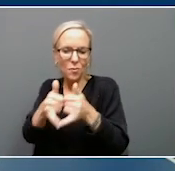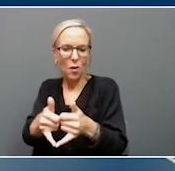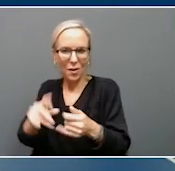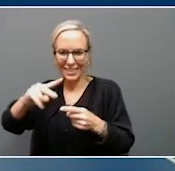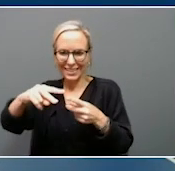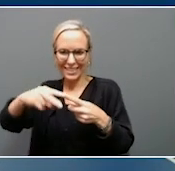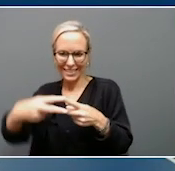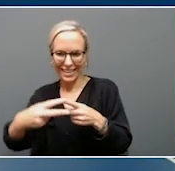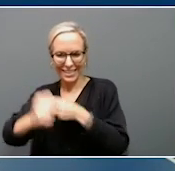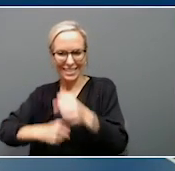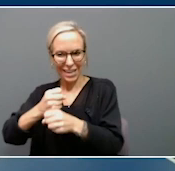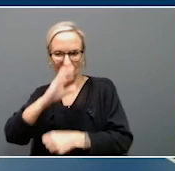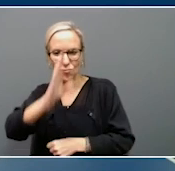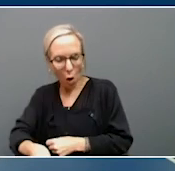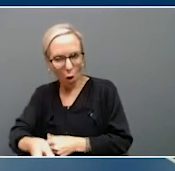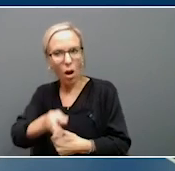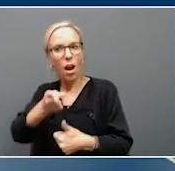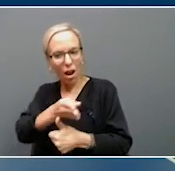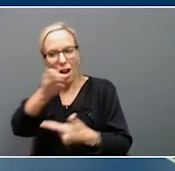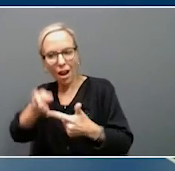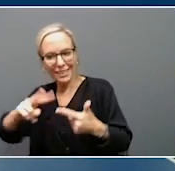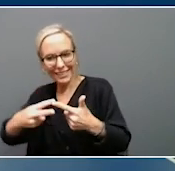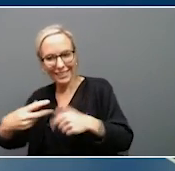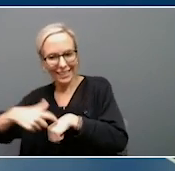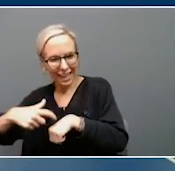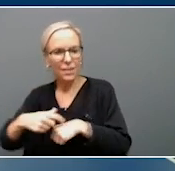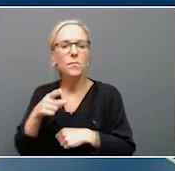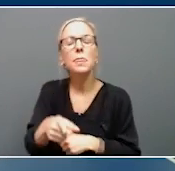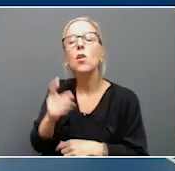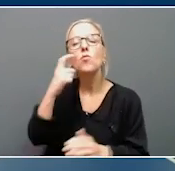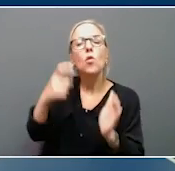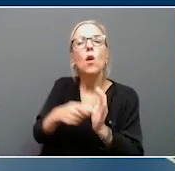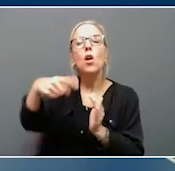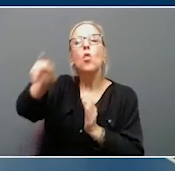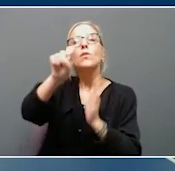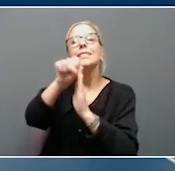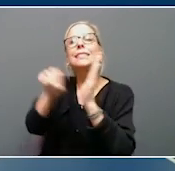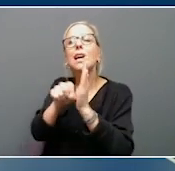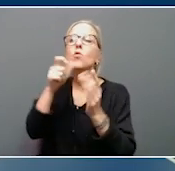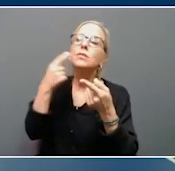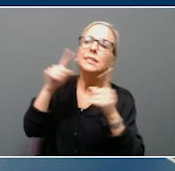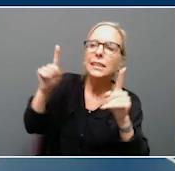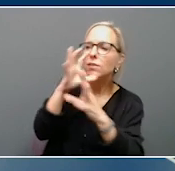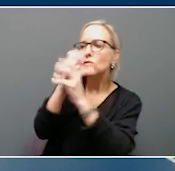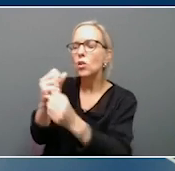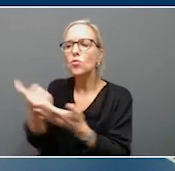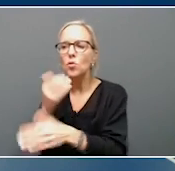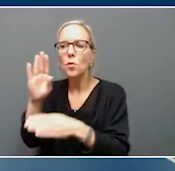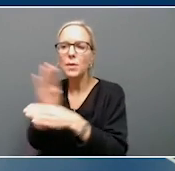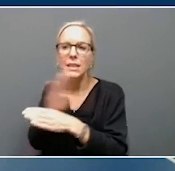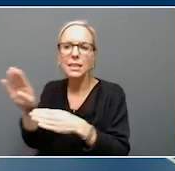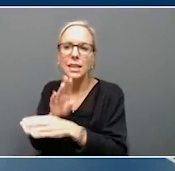a row. Area Development's annual Gold Shovel Award recognizes states for achievements in attracting new business investment and new